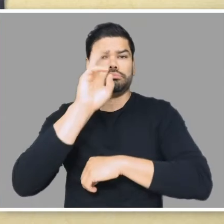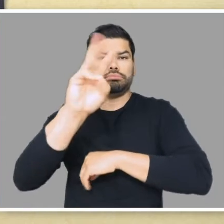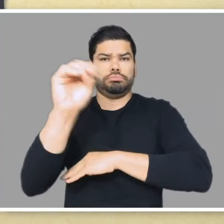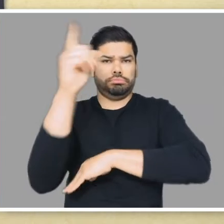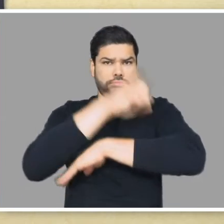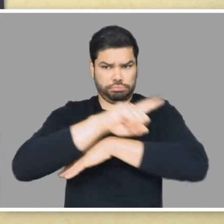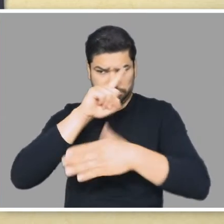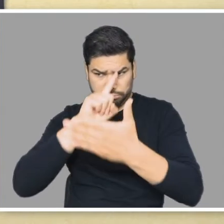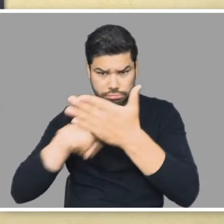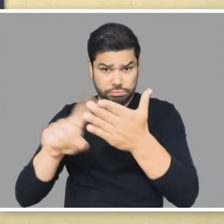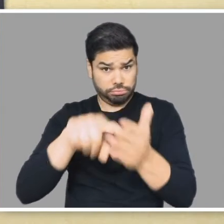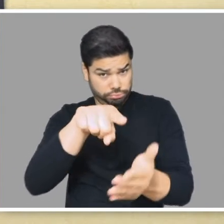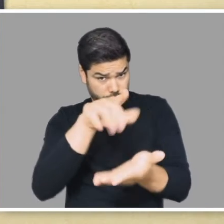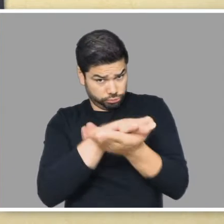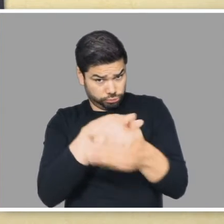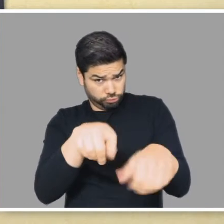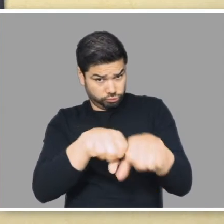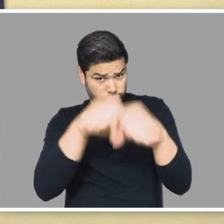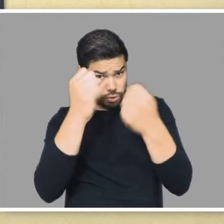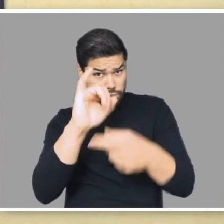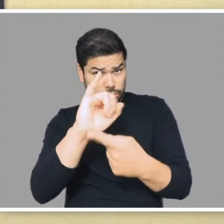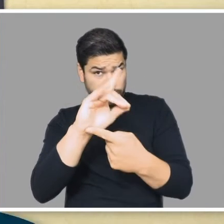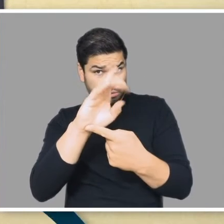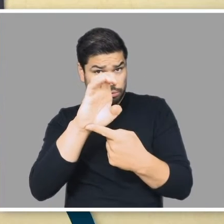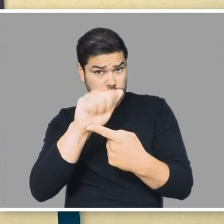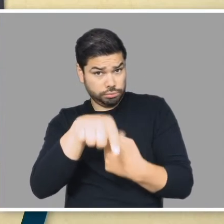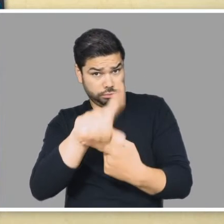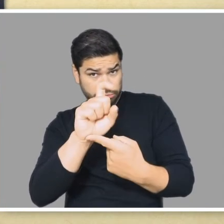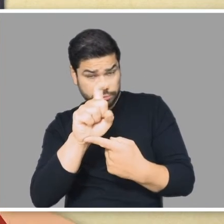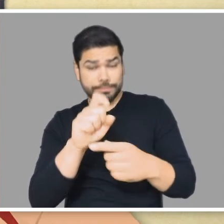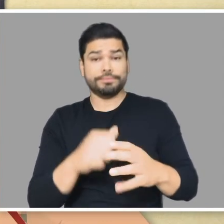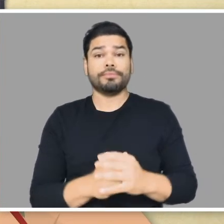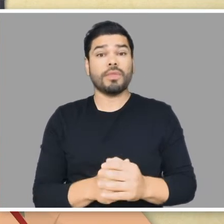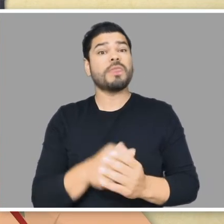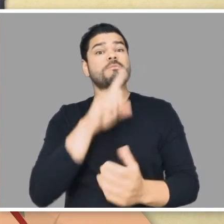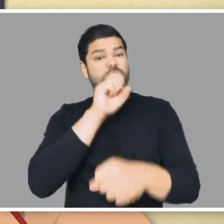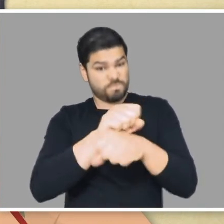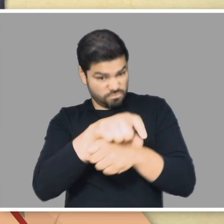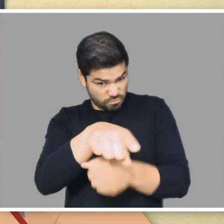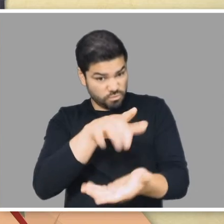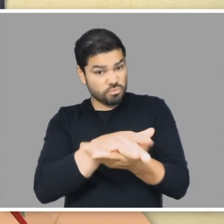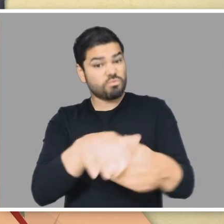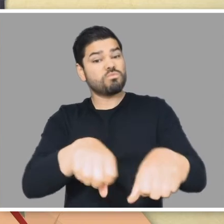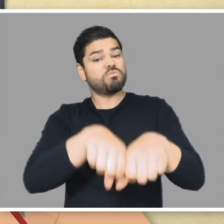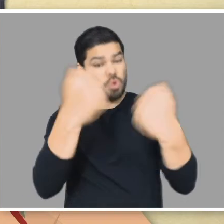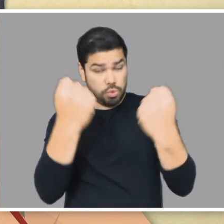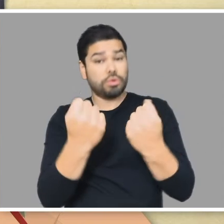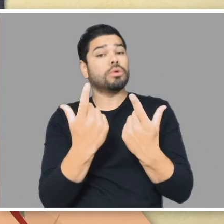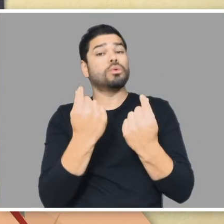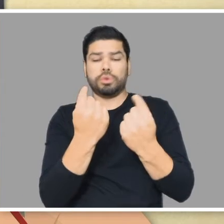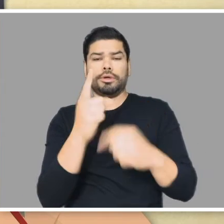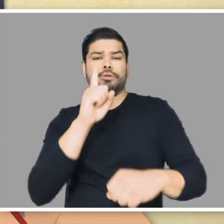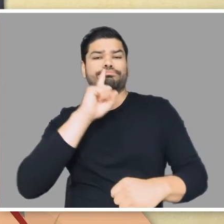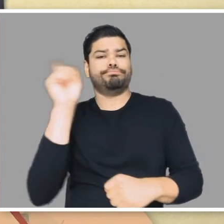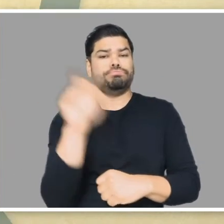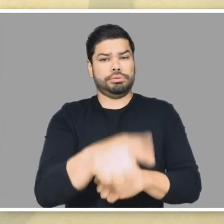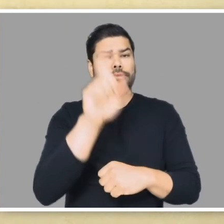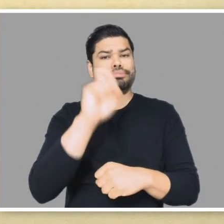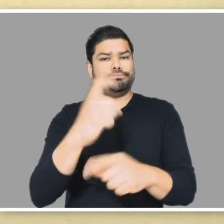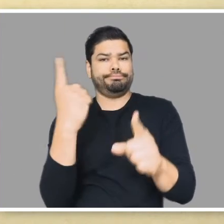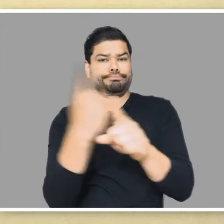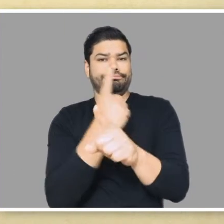to investigate and determine whether the school violated the IDEA. If the investigation finds a violation,